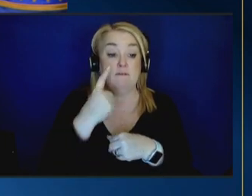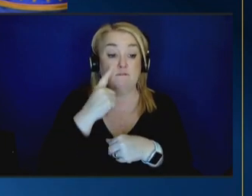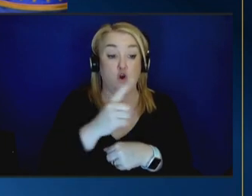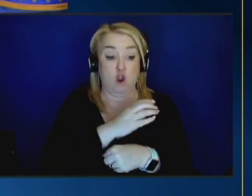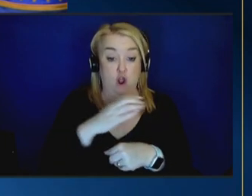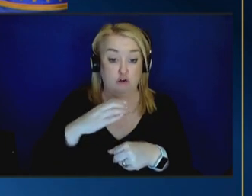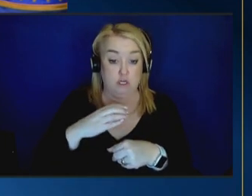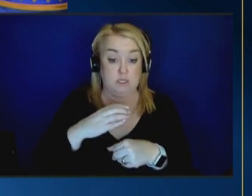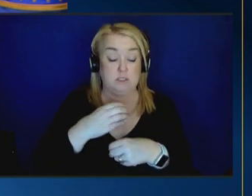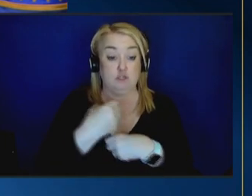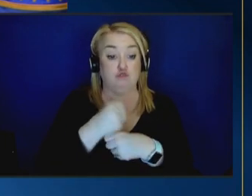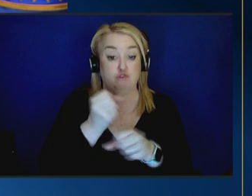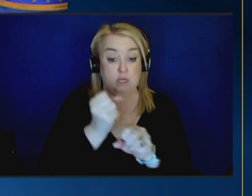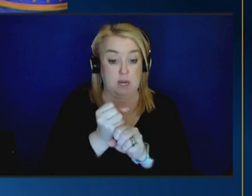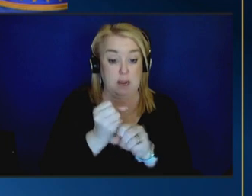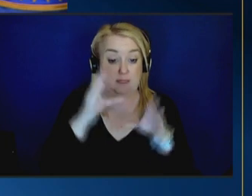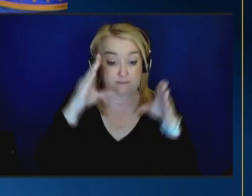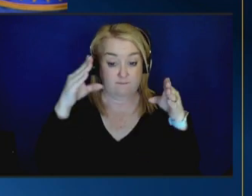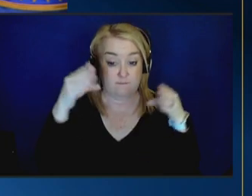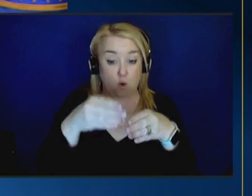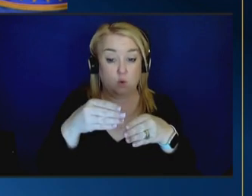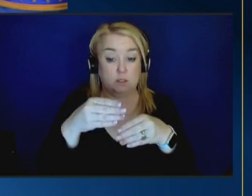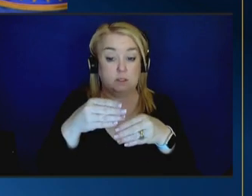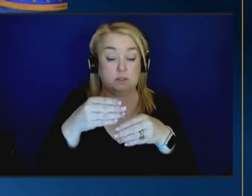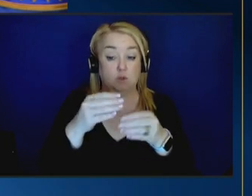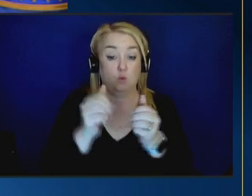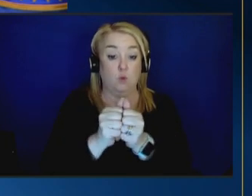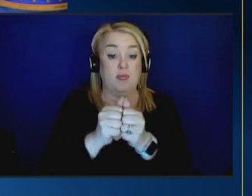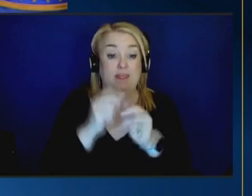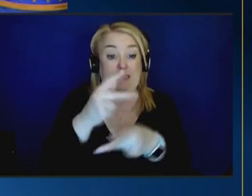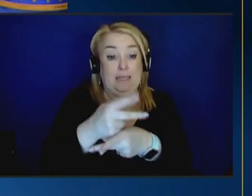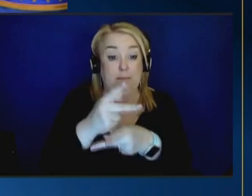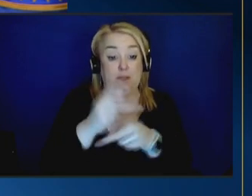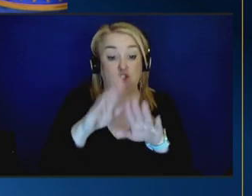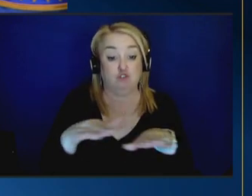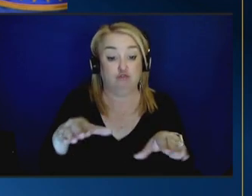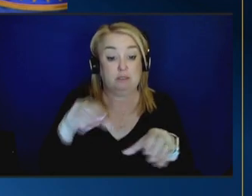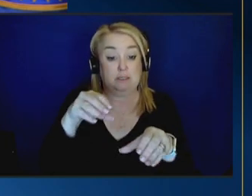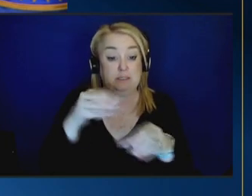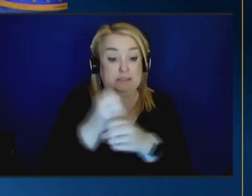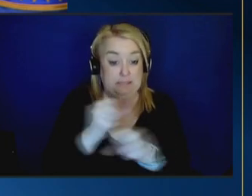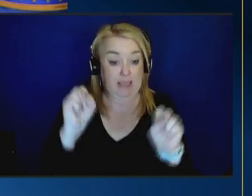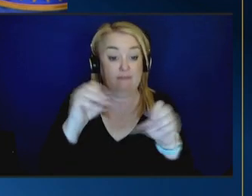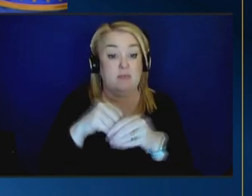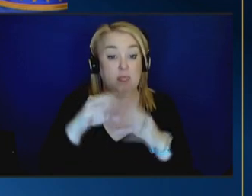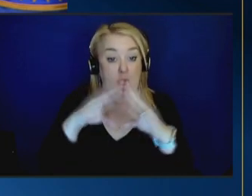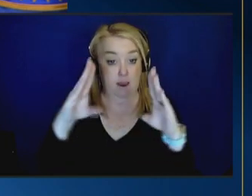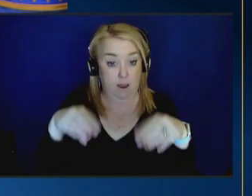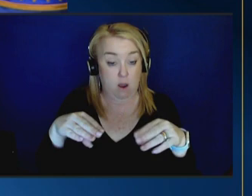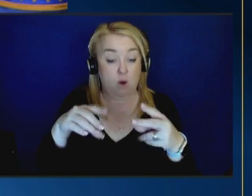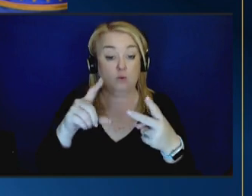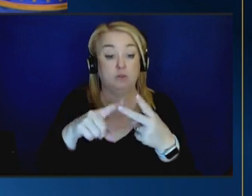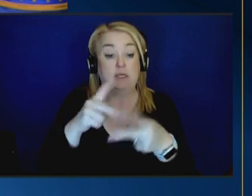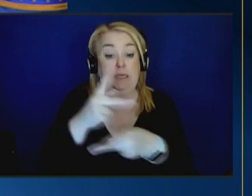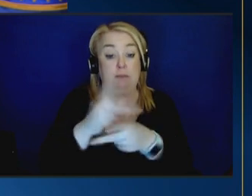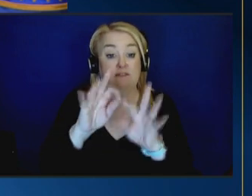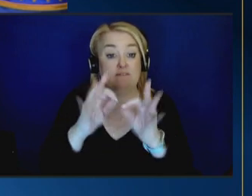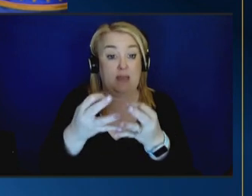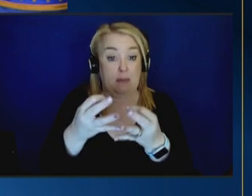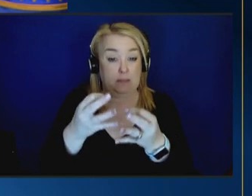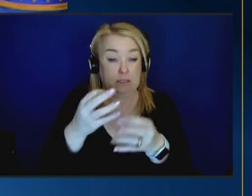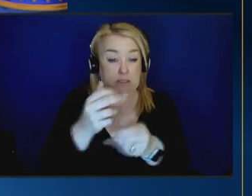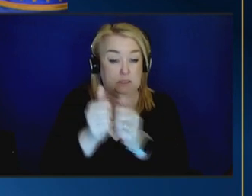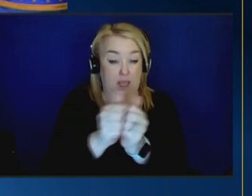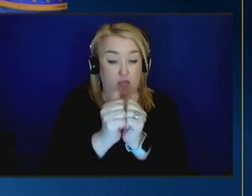one that's focused on keeping children safely at home keeping families together preventing maltreatment not just